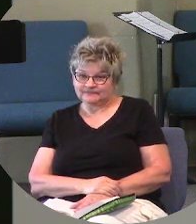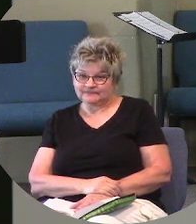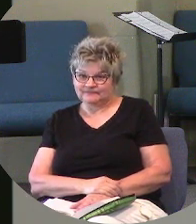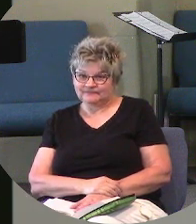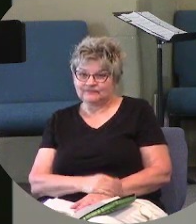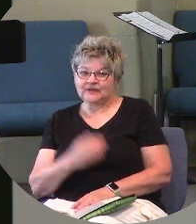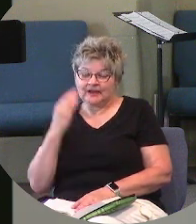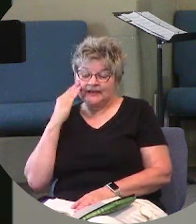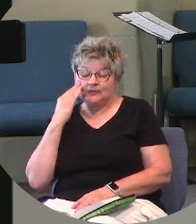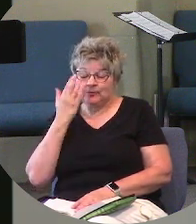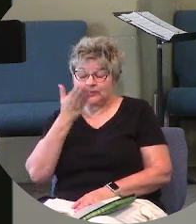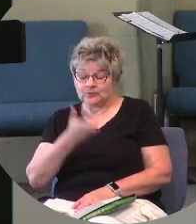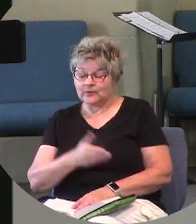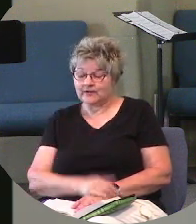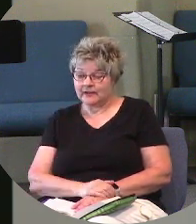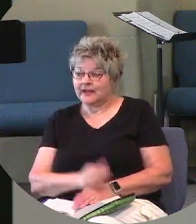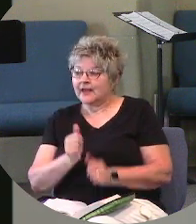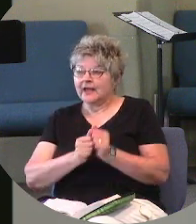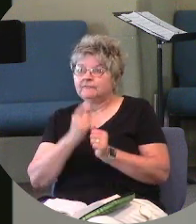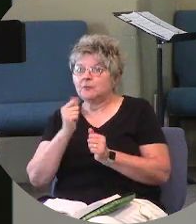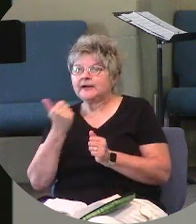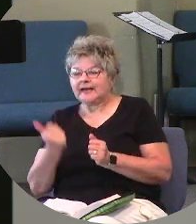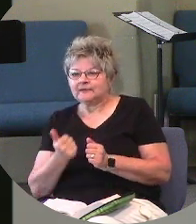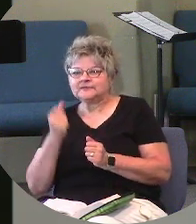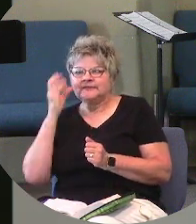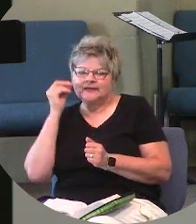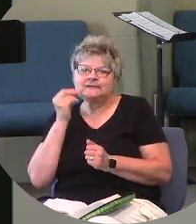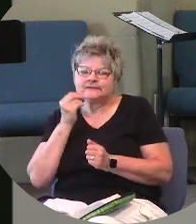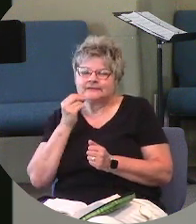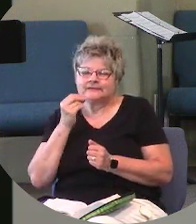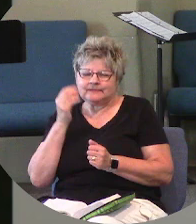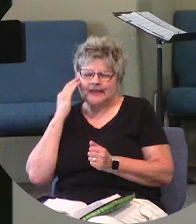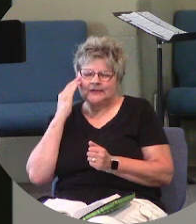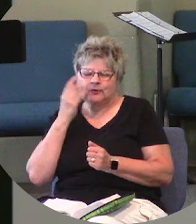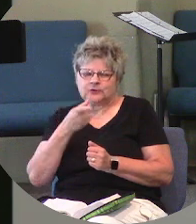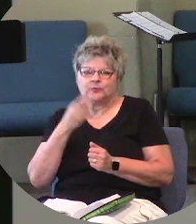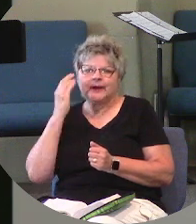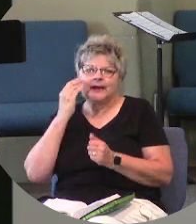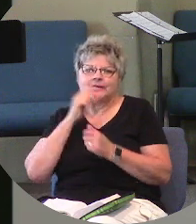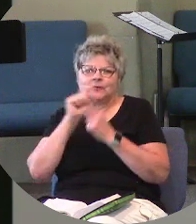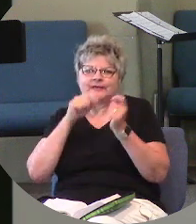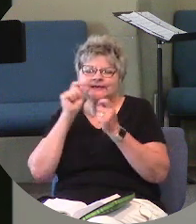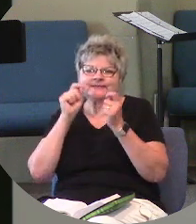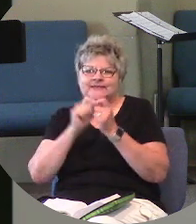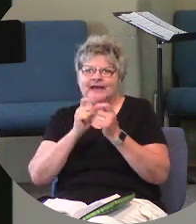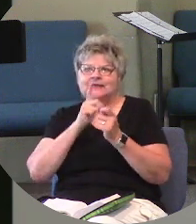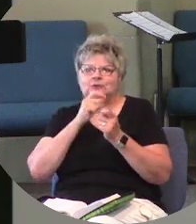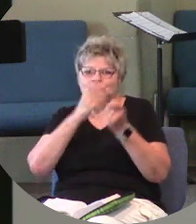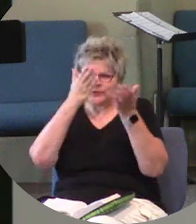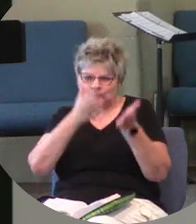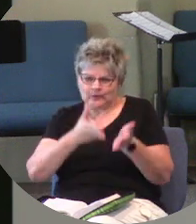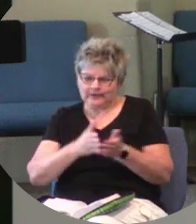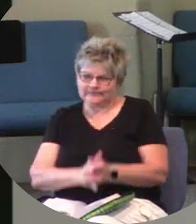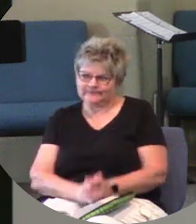I know you. Everyone else thinks they might, but I know exactly who you are.